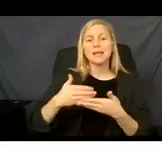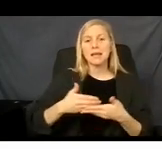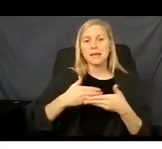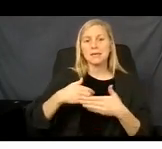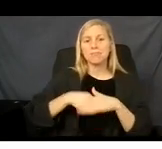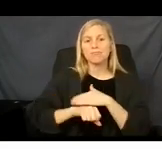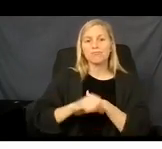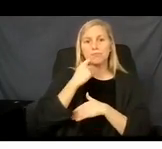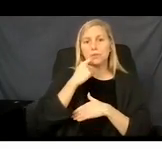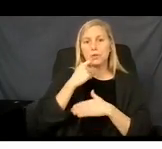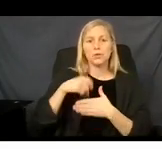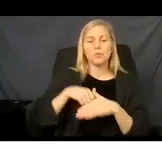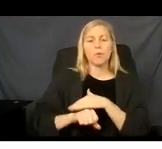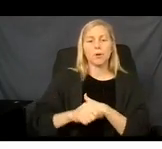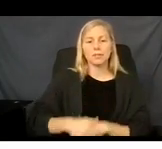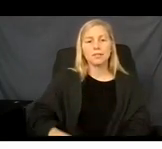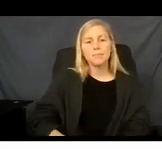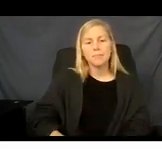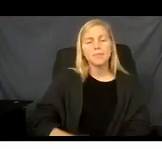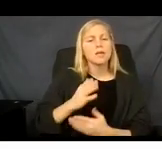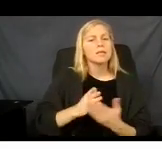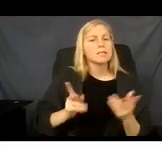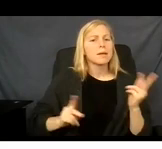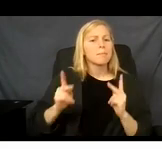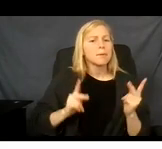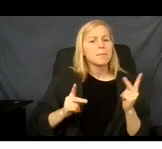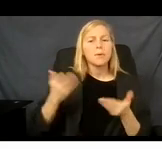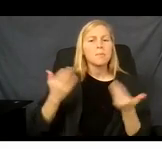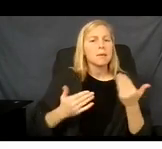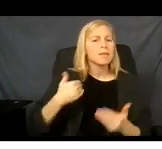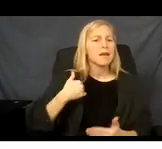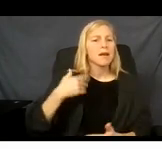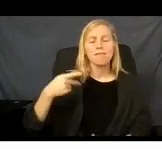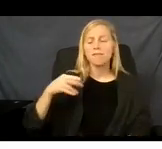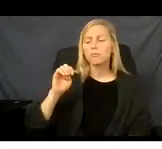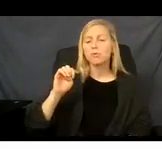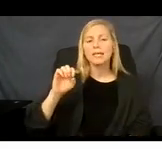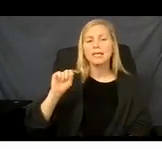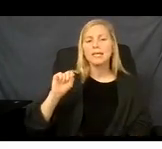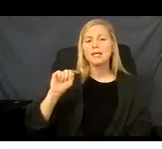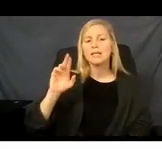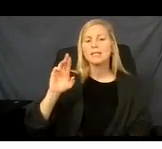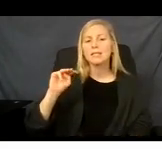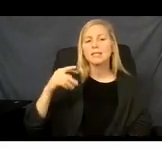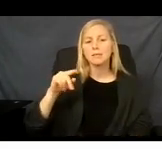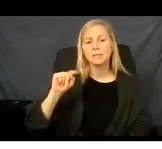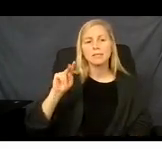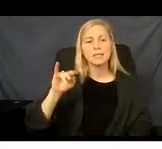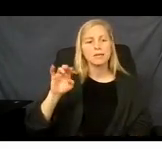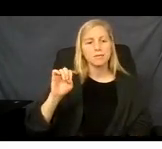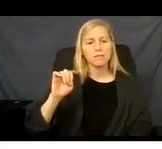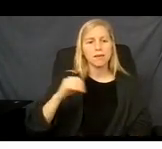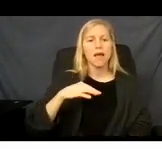So some people might have what we call presumptive Medicaid eligibility. This is a temporary